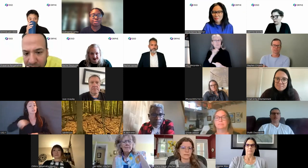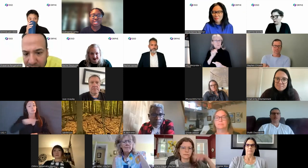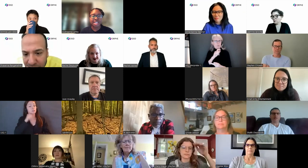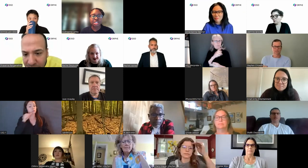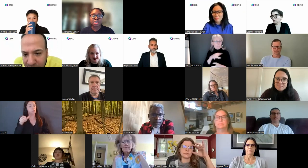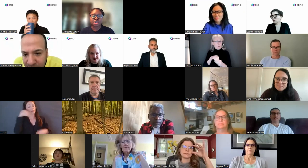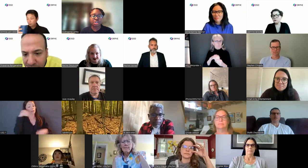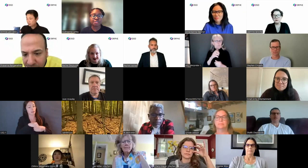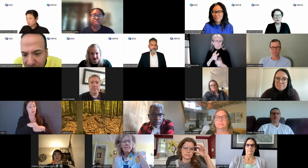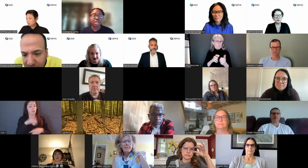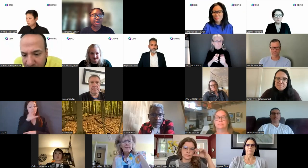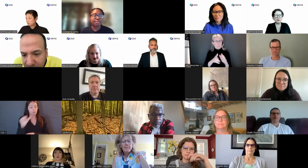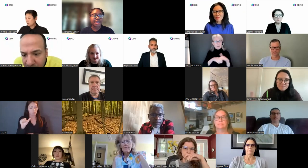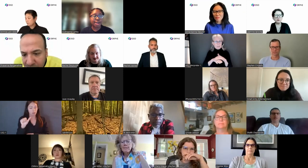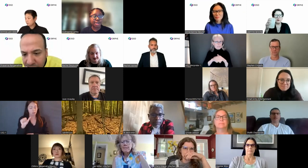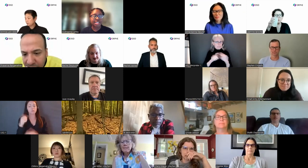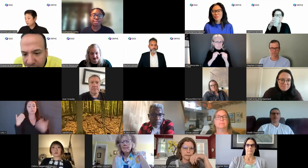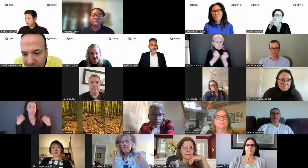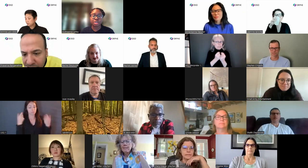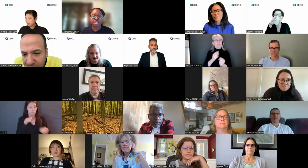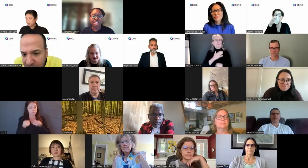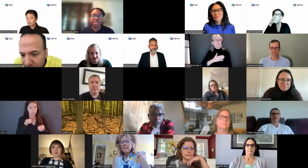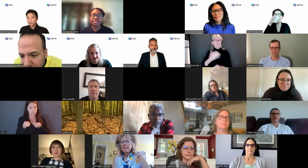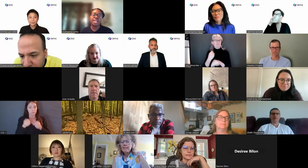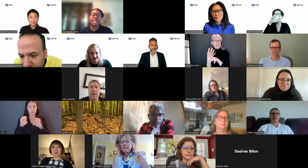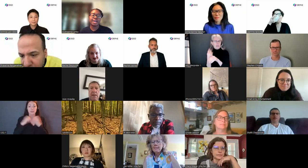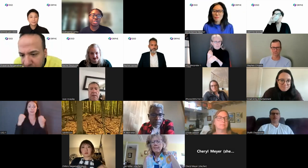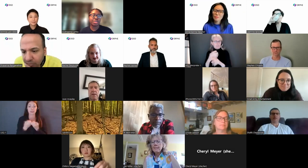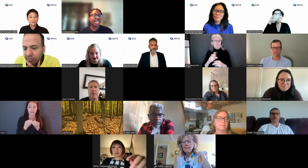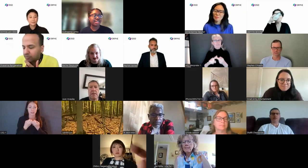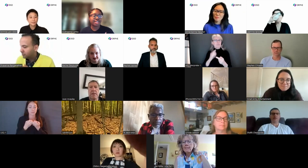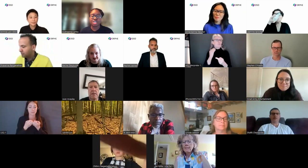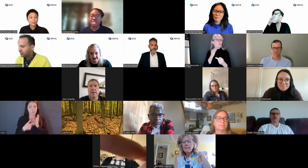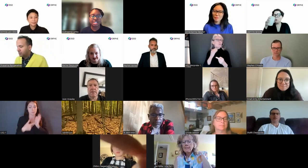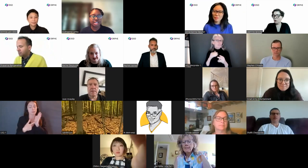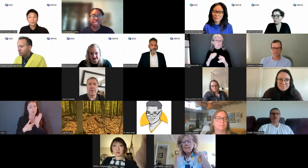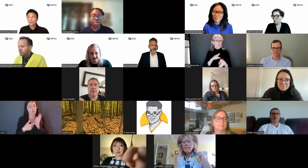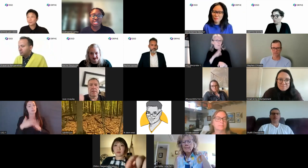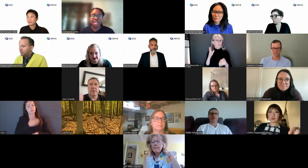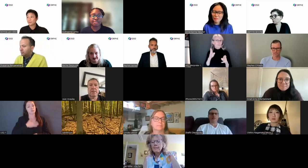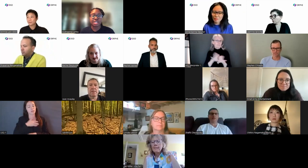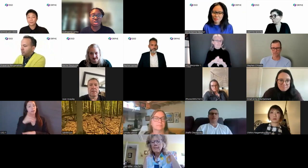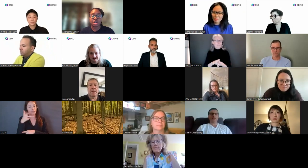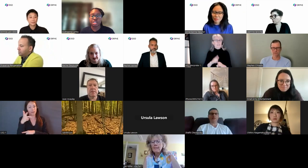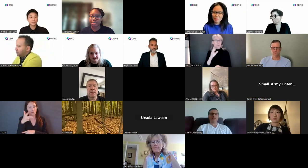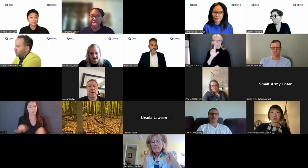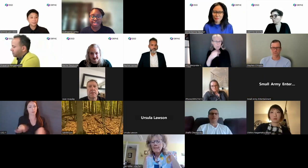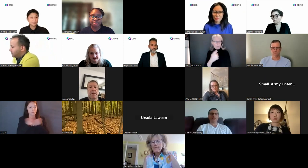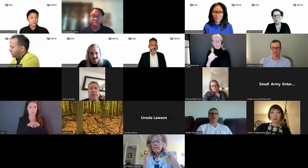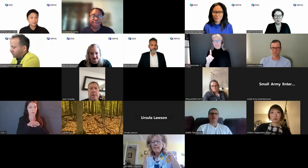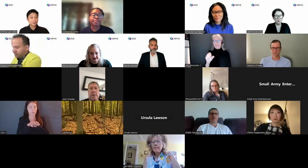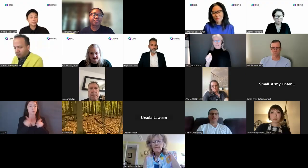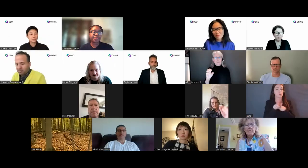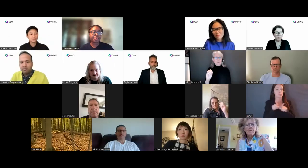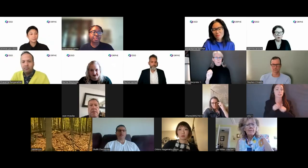team to please turn off your cameras and mute yourself so that just the DSO team is on screen